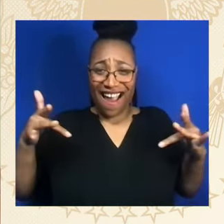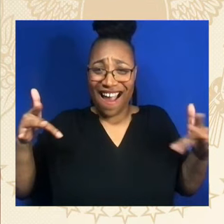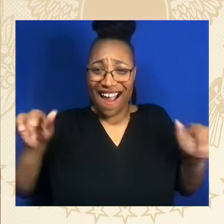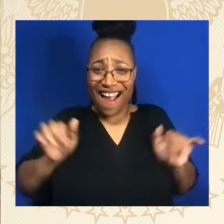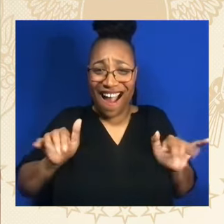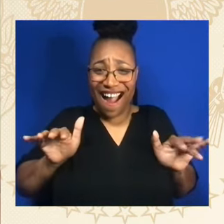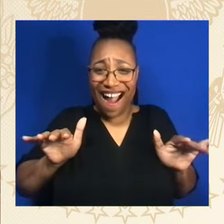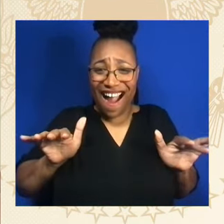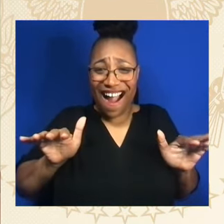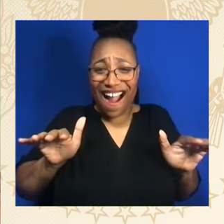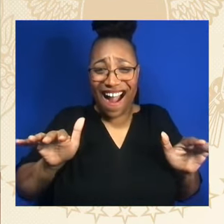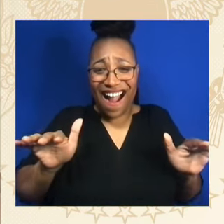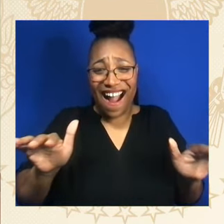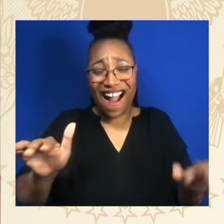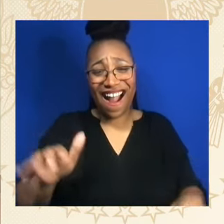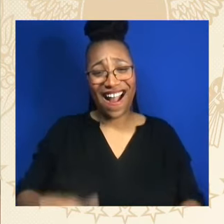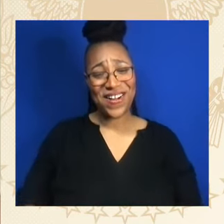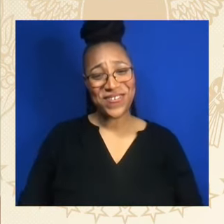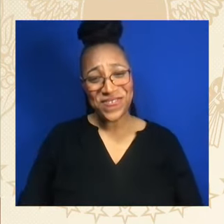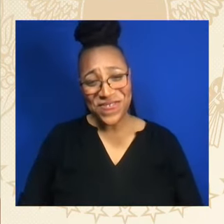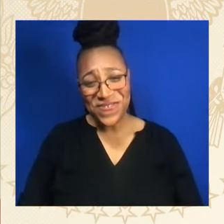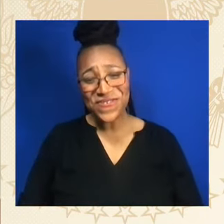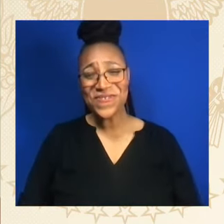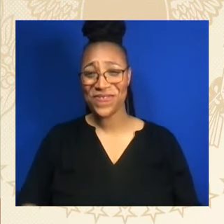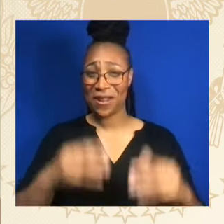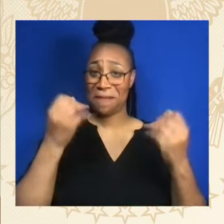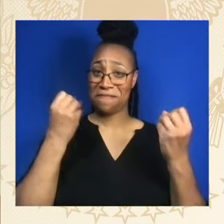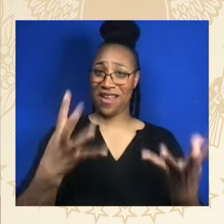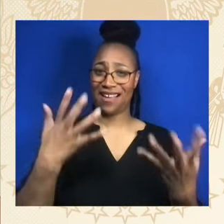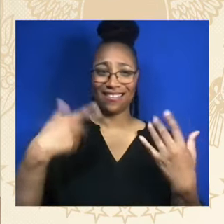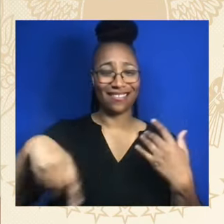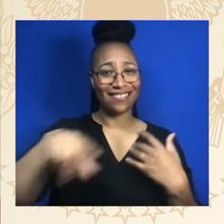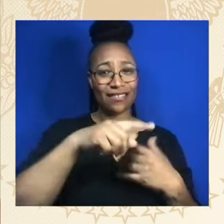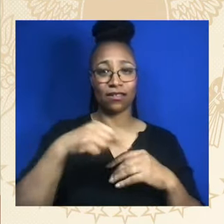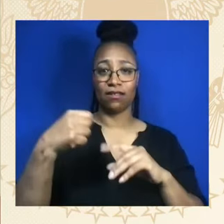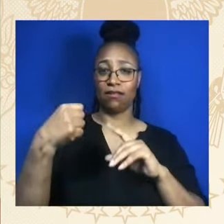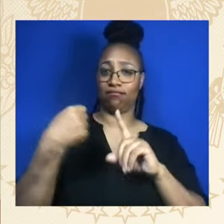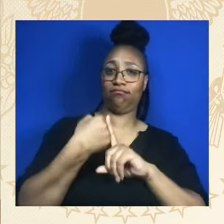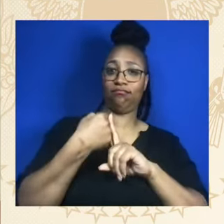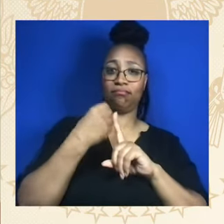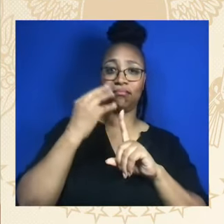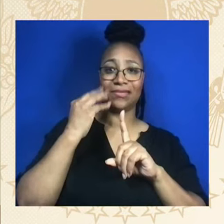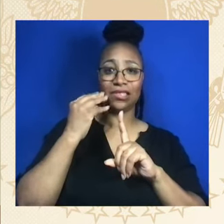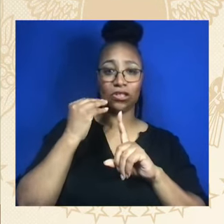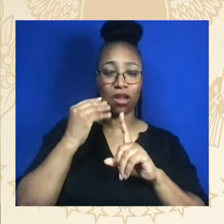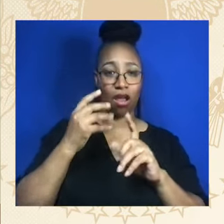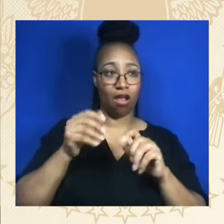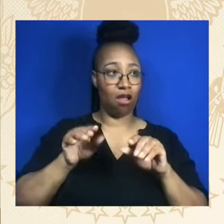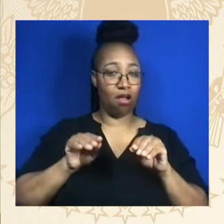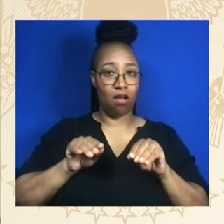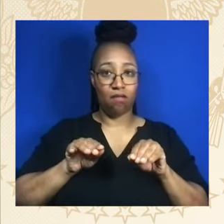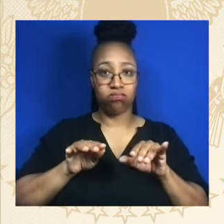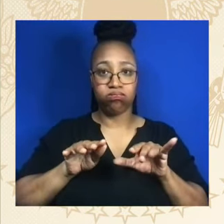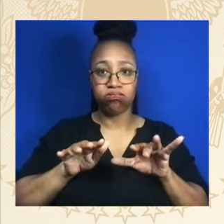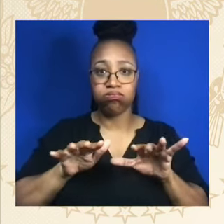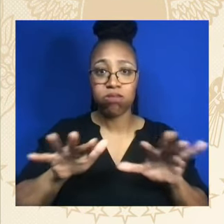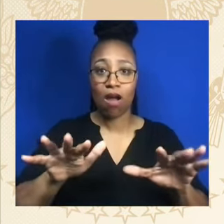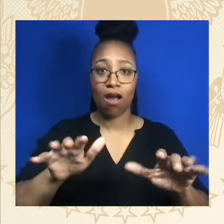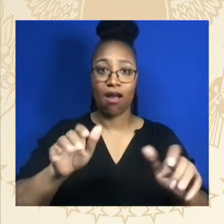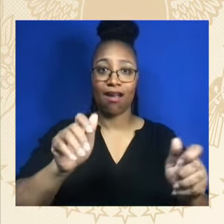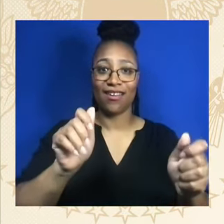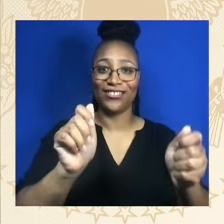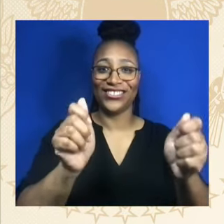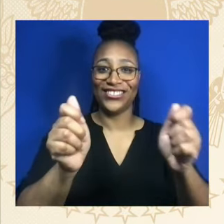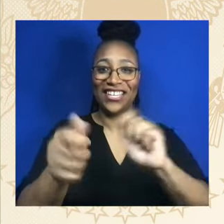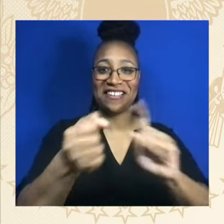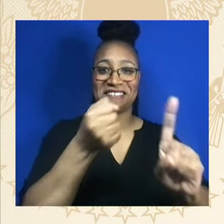and activists, teachers and small business owners. All of the hardworking people